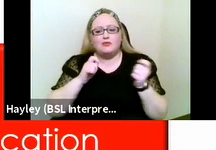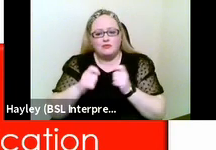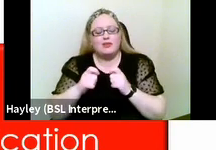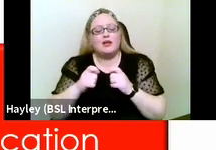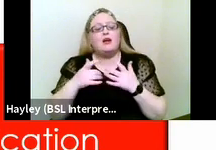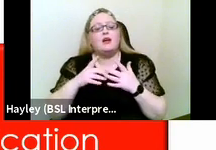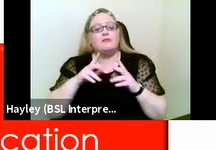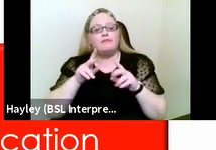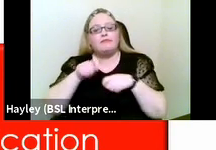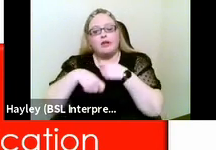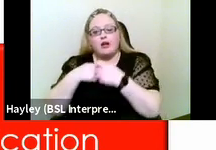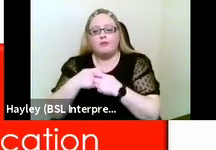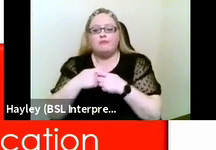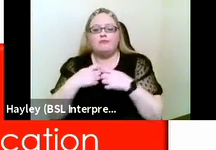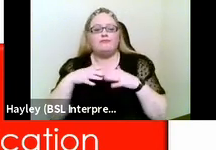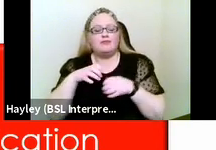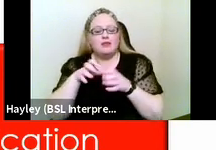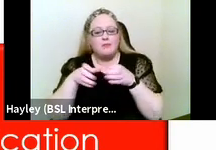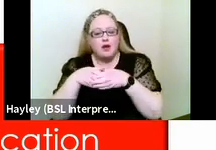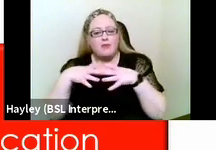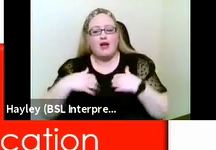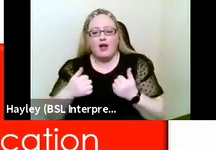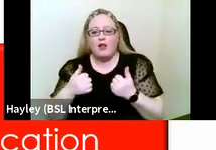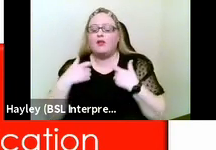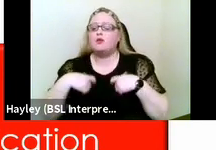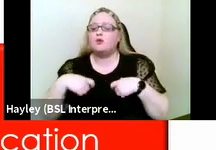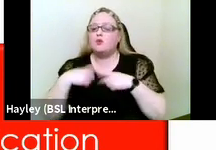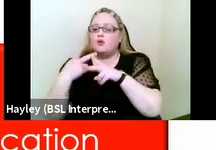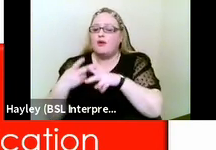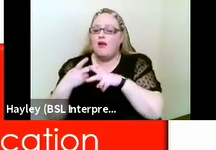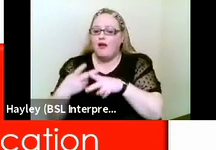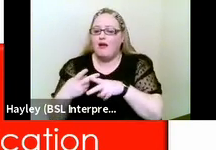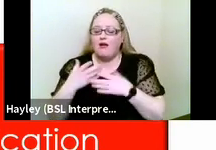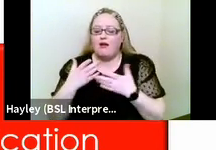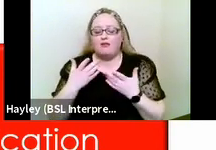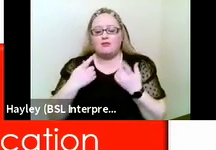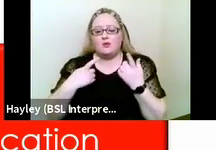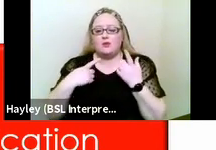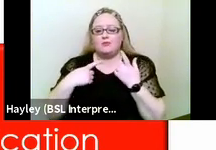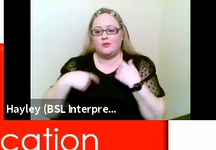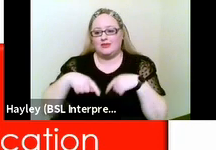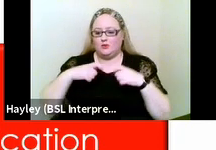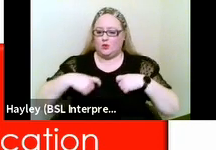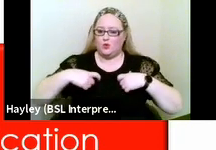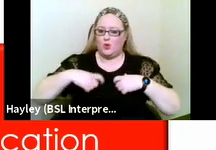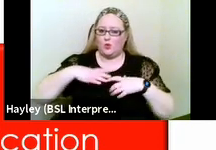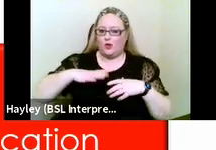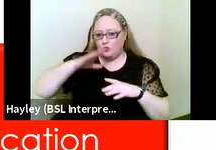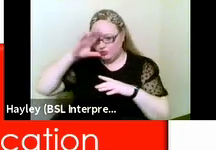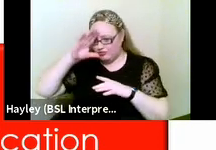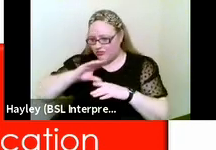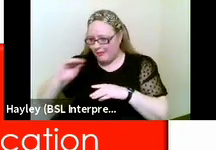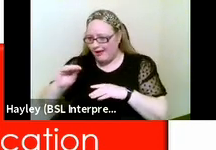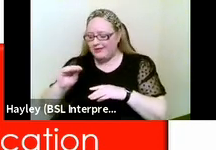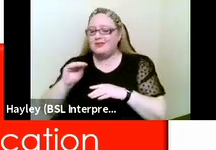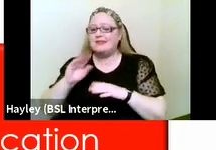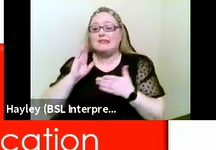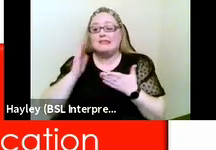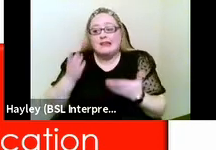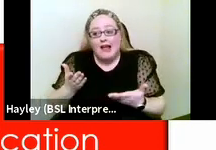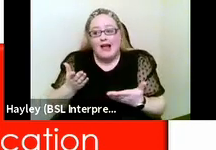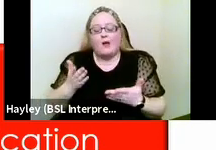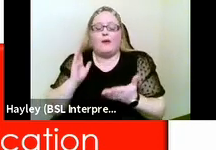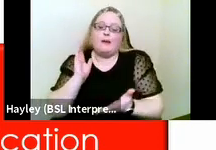social care which i think as social workers we would always want to remind people when they talk about the department of health that it's the department of health and